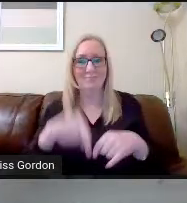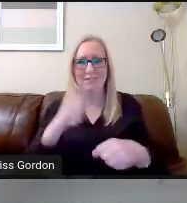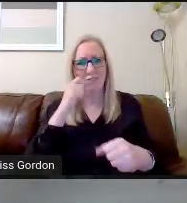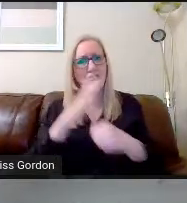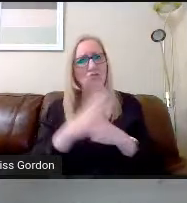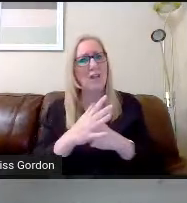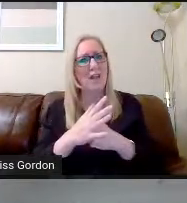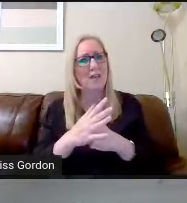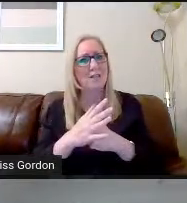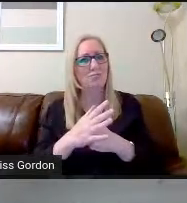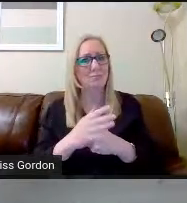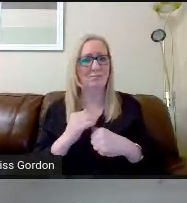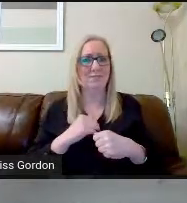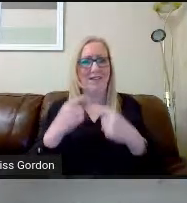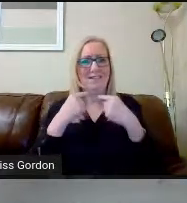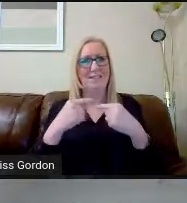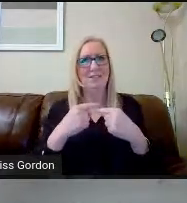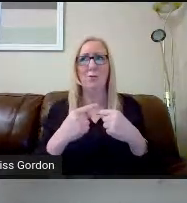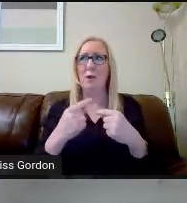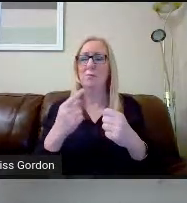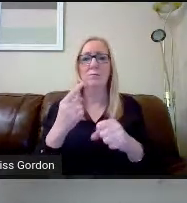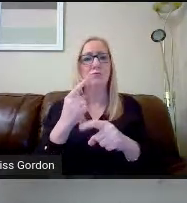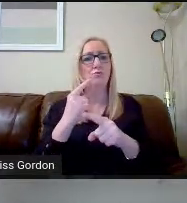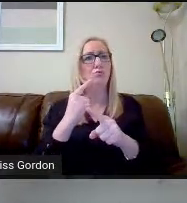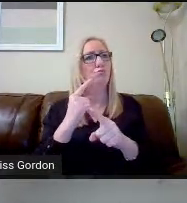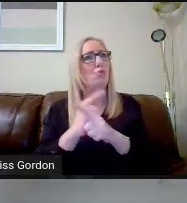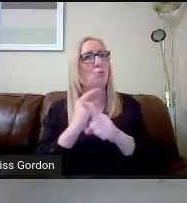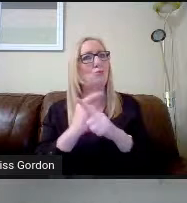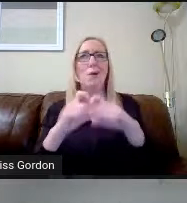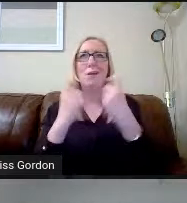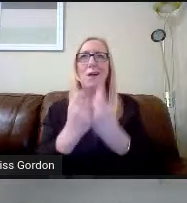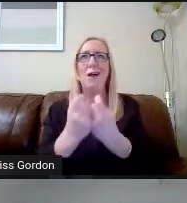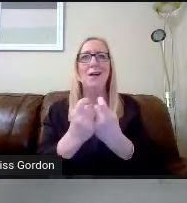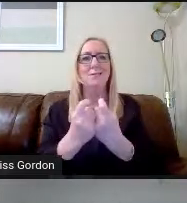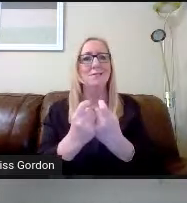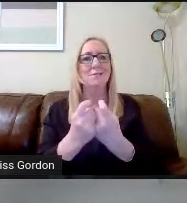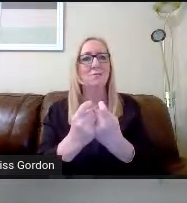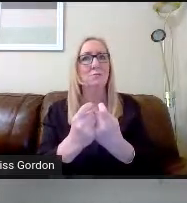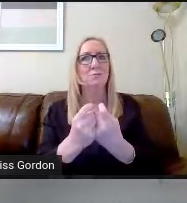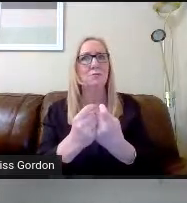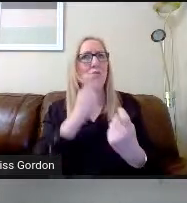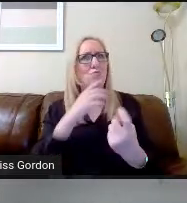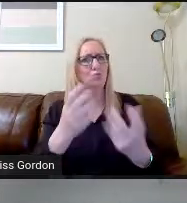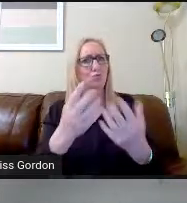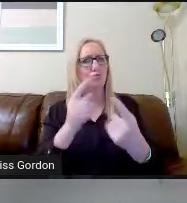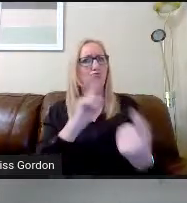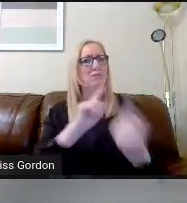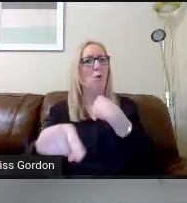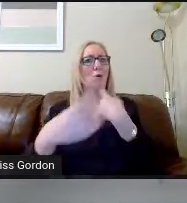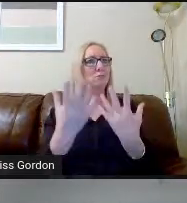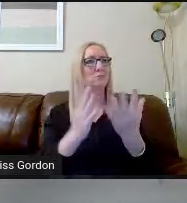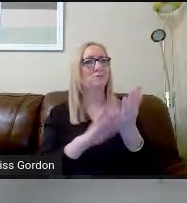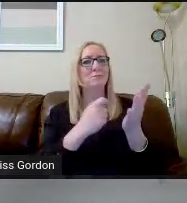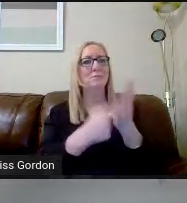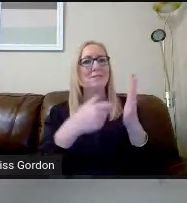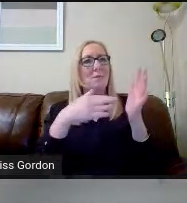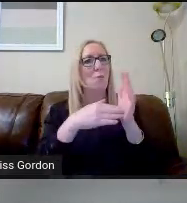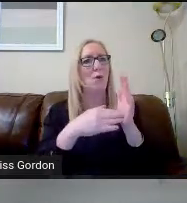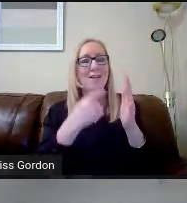As a teacher, when we talk to an audience, we're used to a response. And like Mr. Monaghan said there, I am